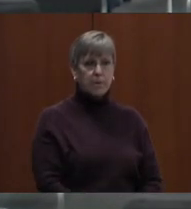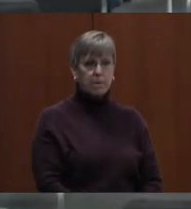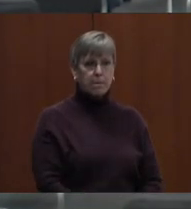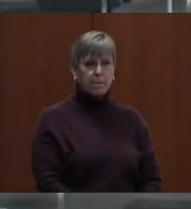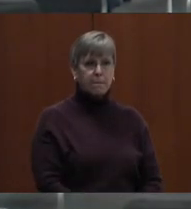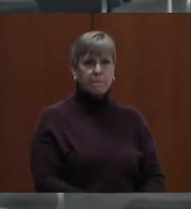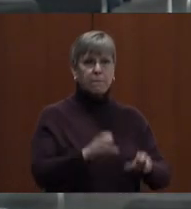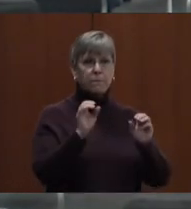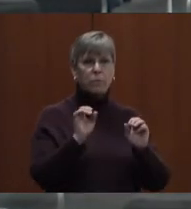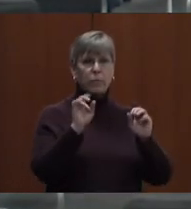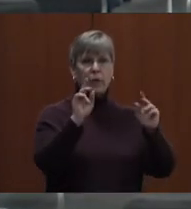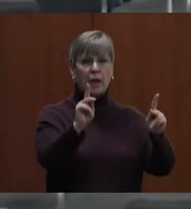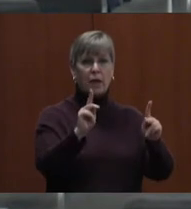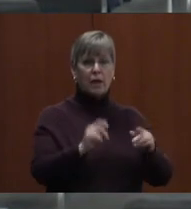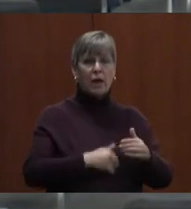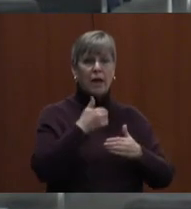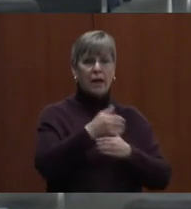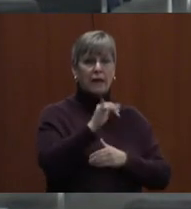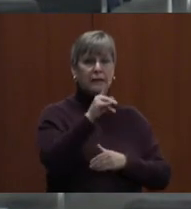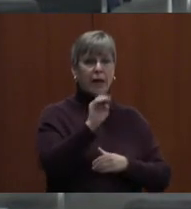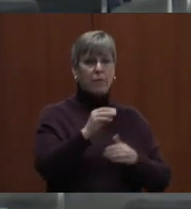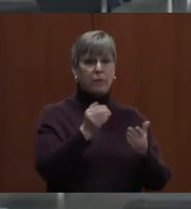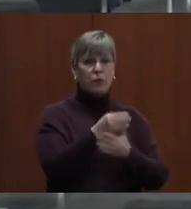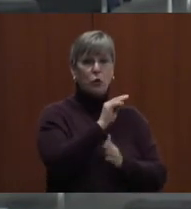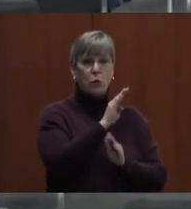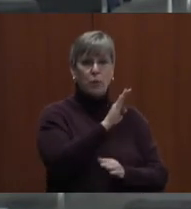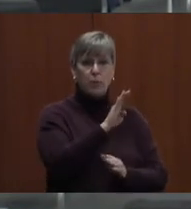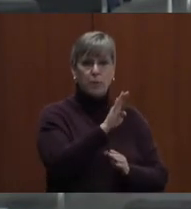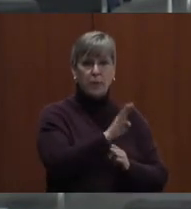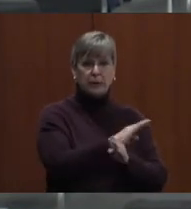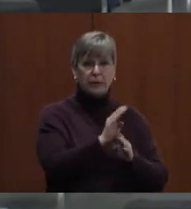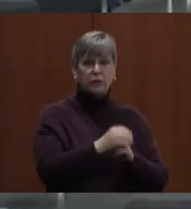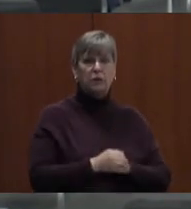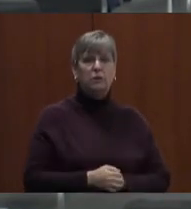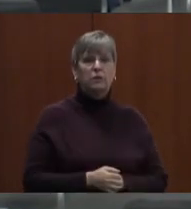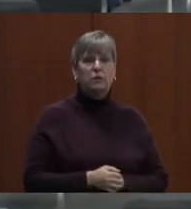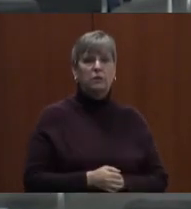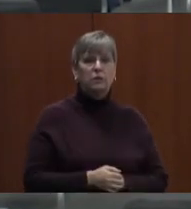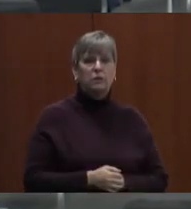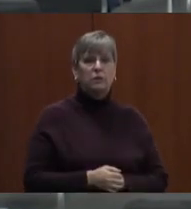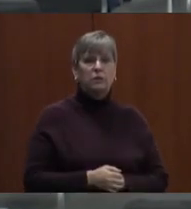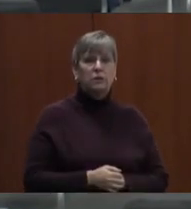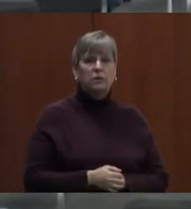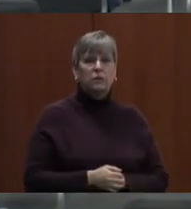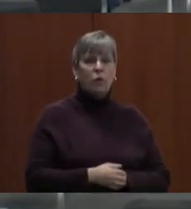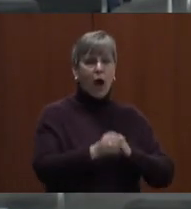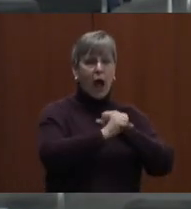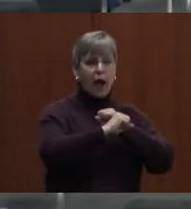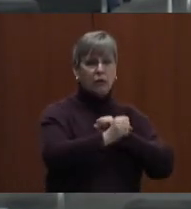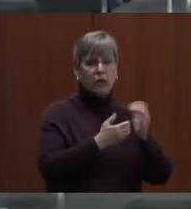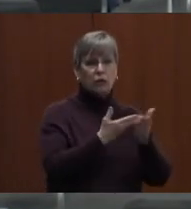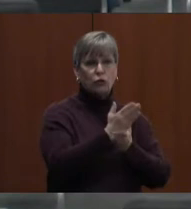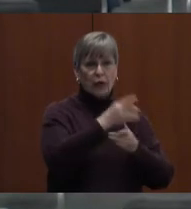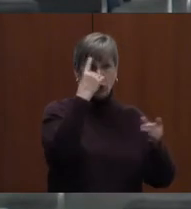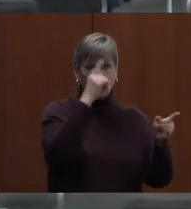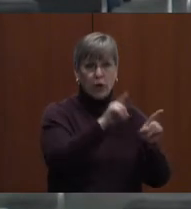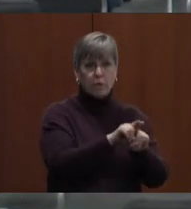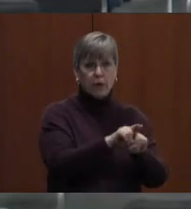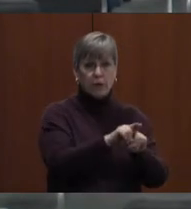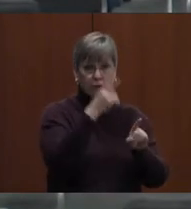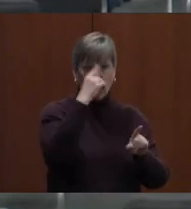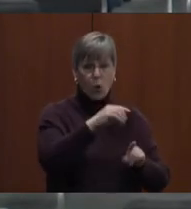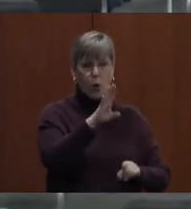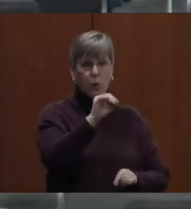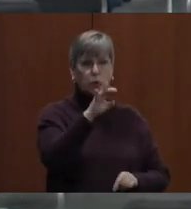Okay, our next item of new business is an MOU for advertising rights agreement with the Boonesboro